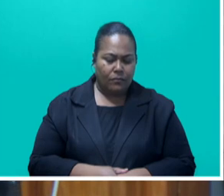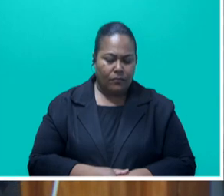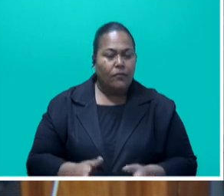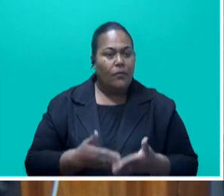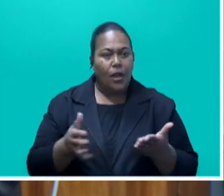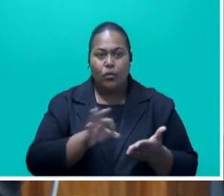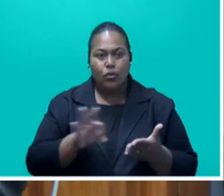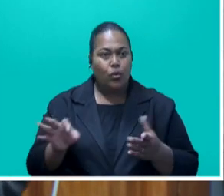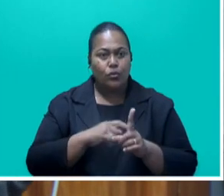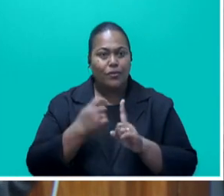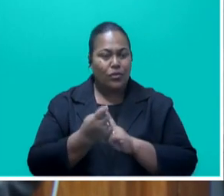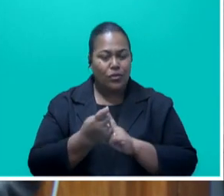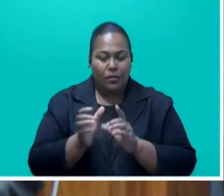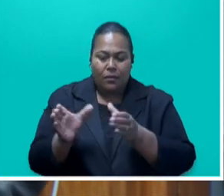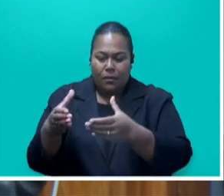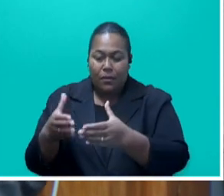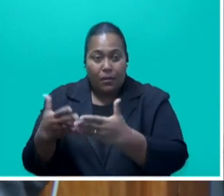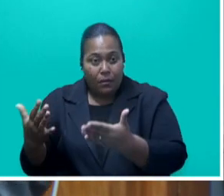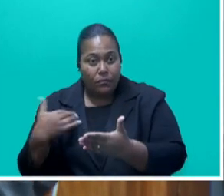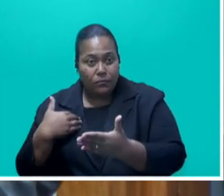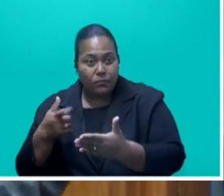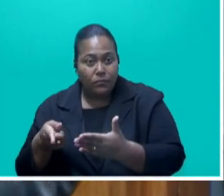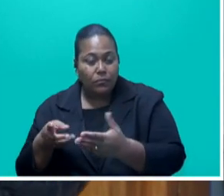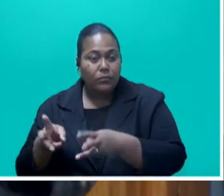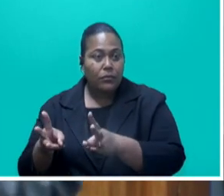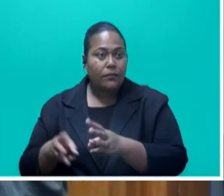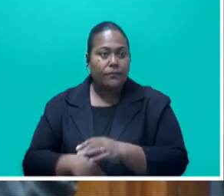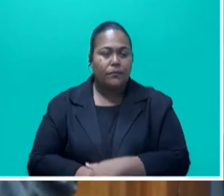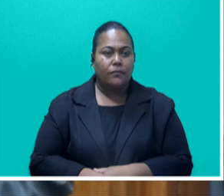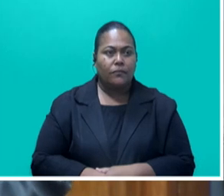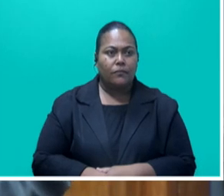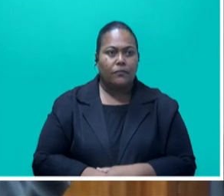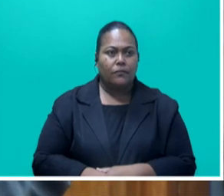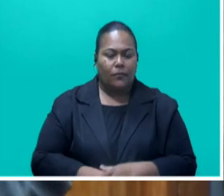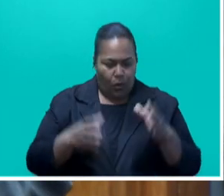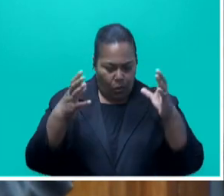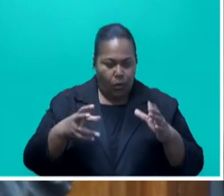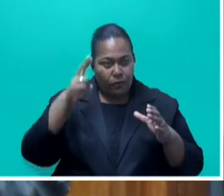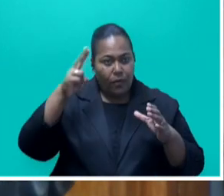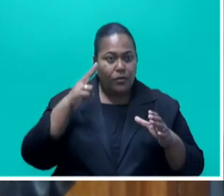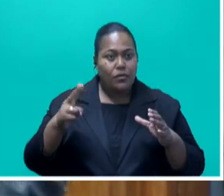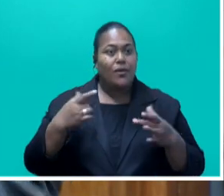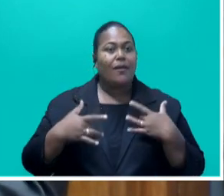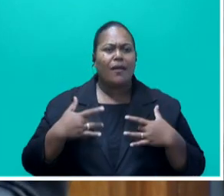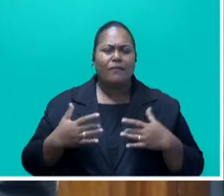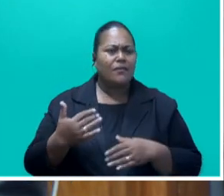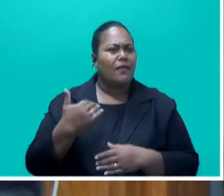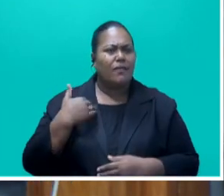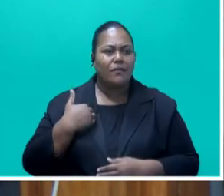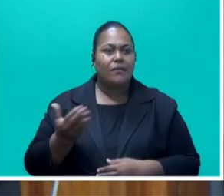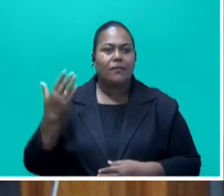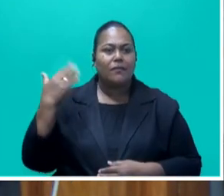sectors have affected the way that our, the whole of our national life has been affected in the past. So national security